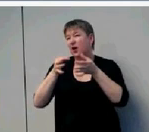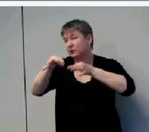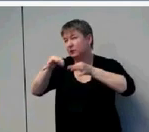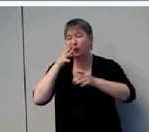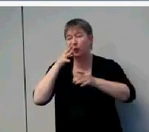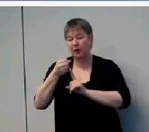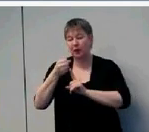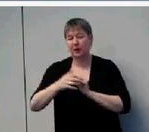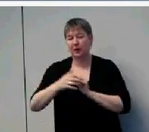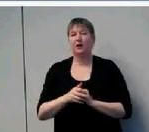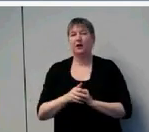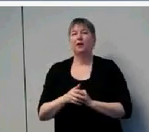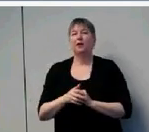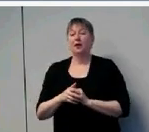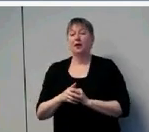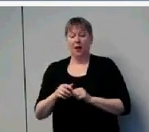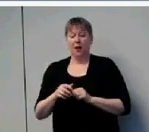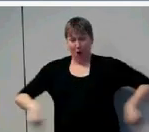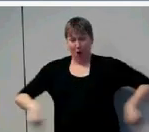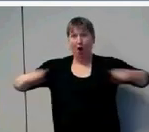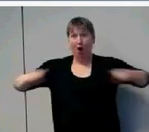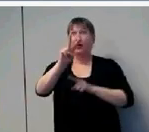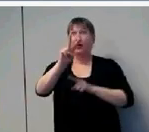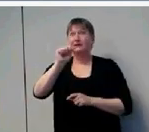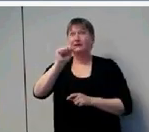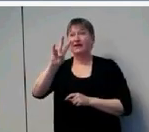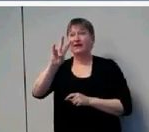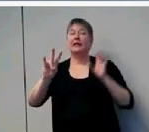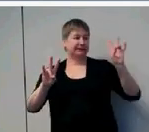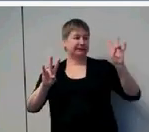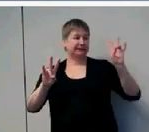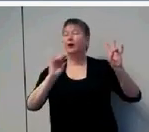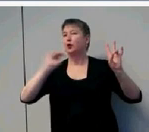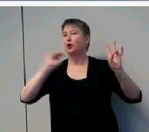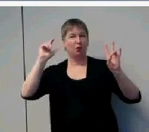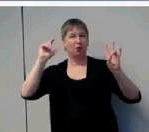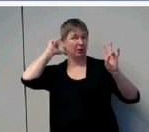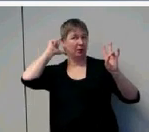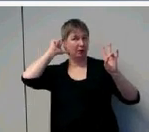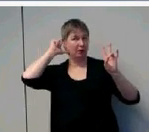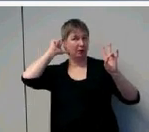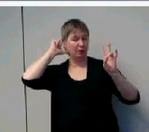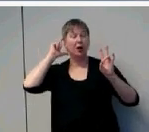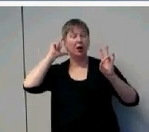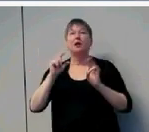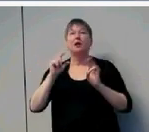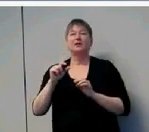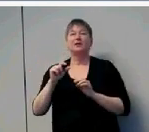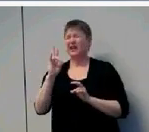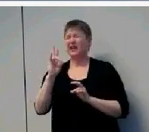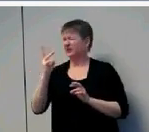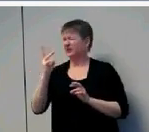study were not fit with amplification. Seventy-six percent of them were identified through newborn hearing screening.